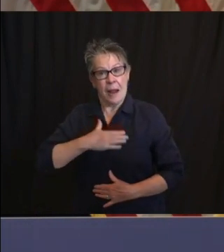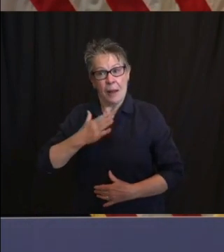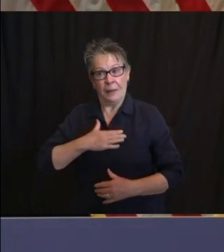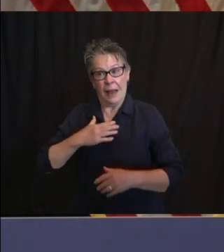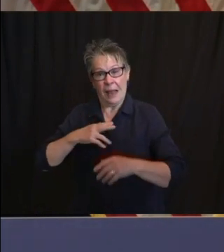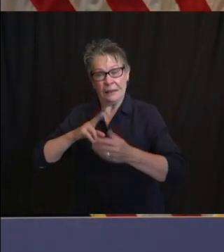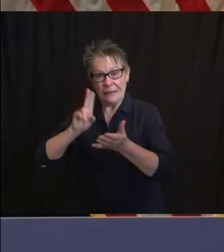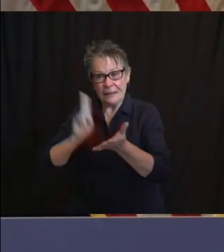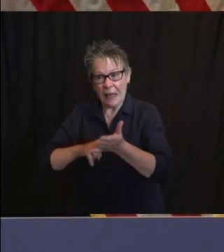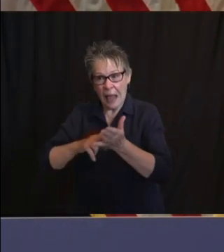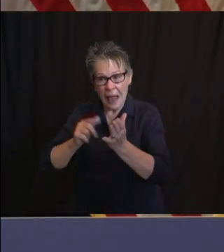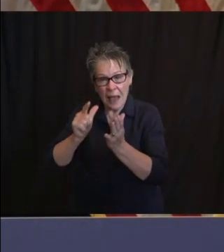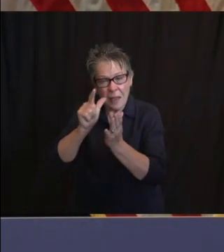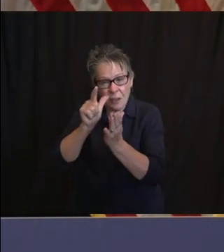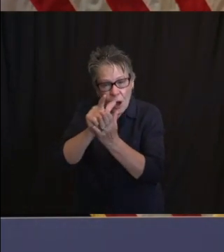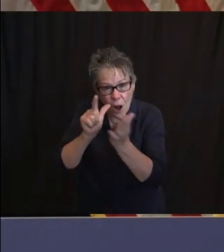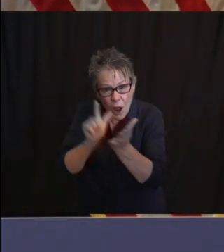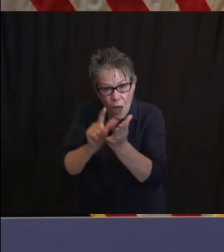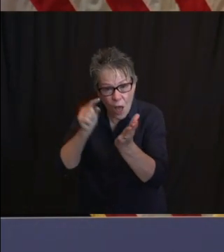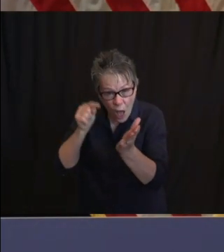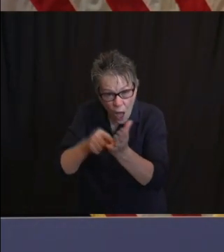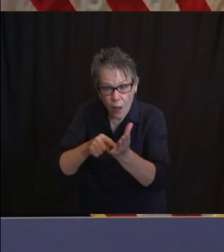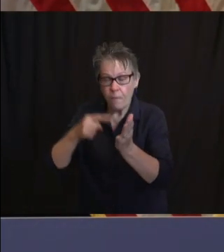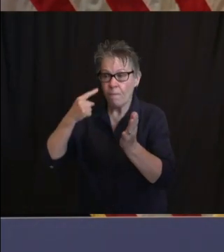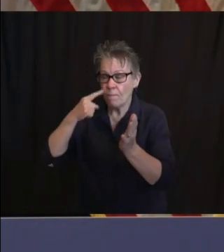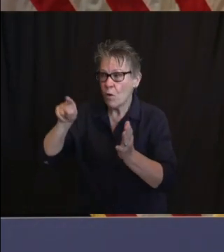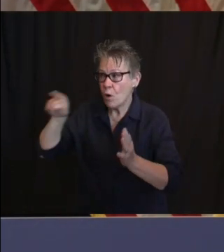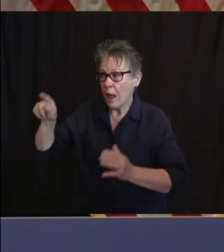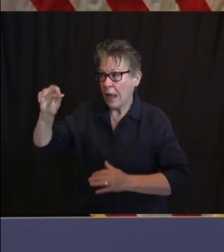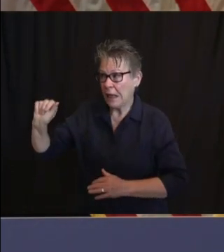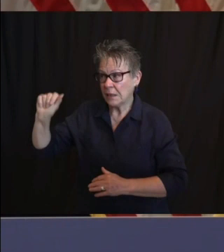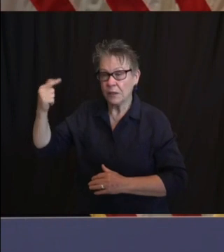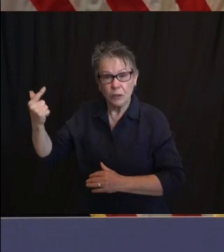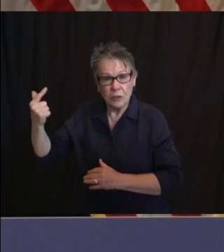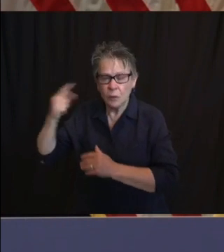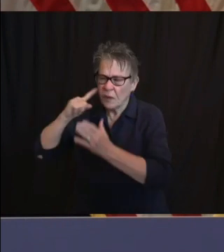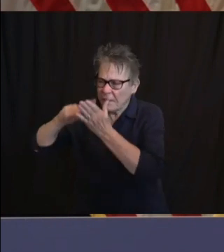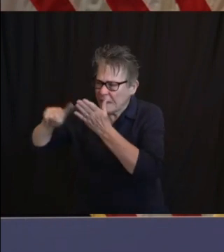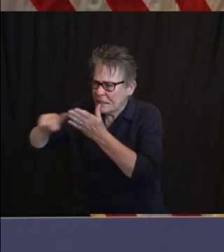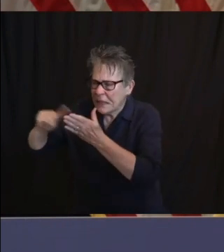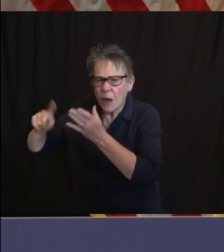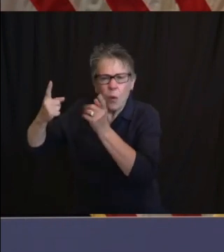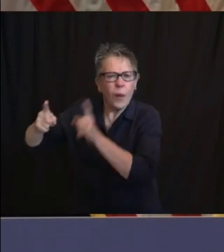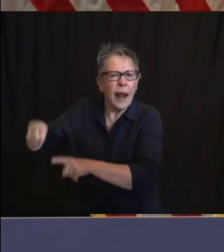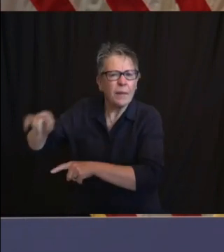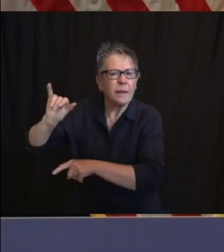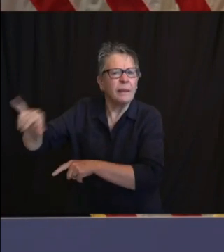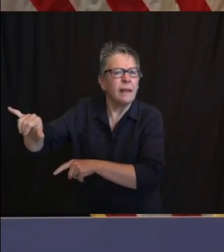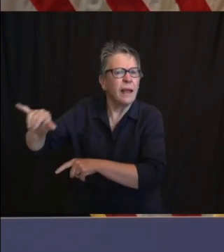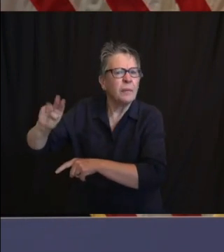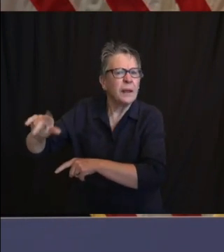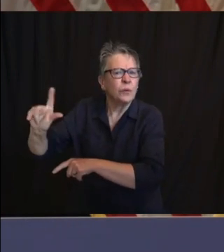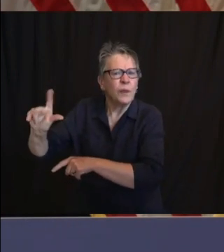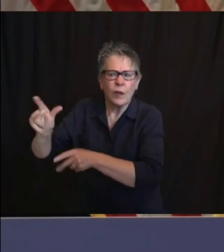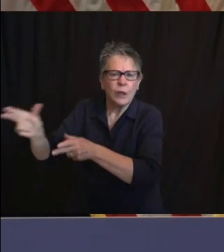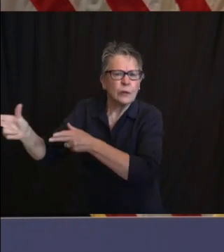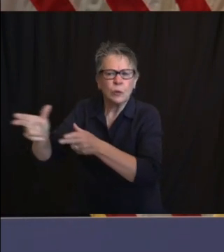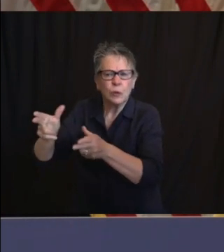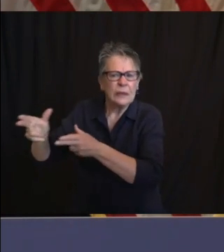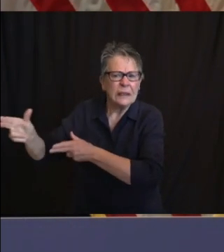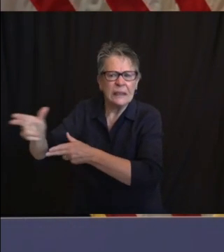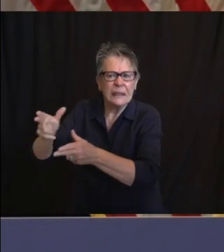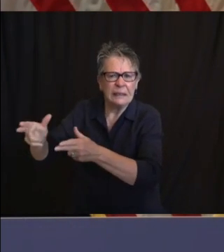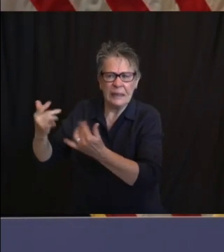to get to a really good place and thank God we did. And we'll let the process run from there if we can.